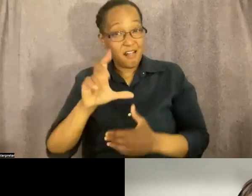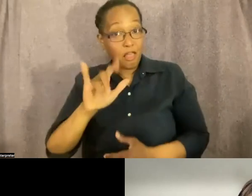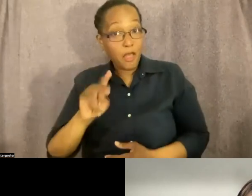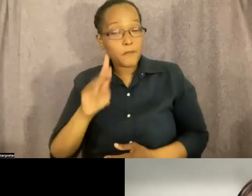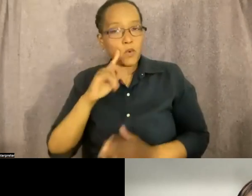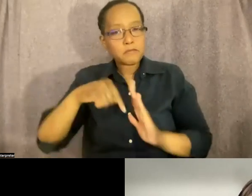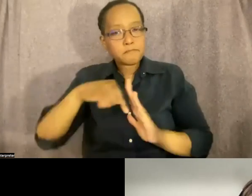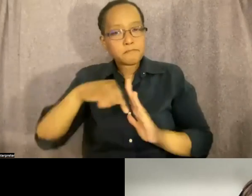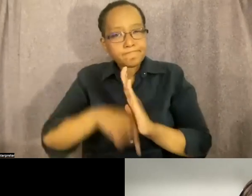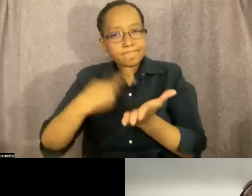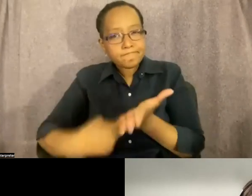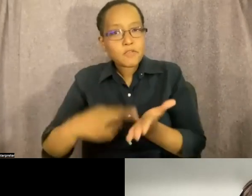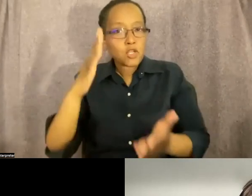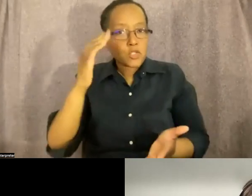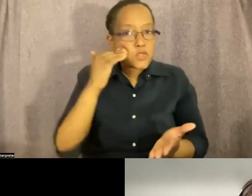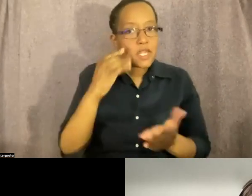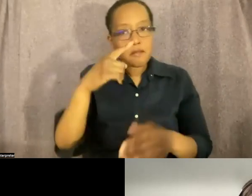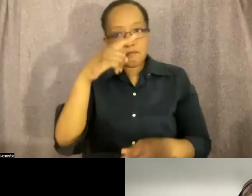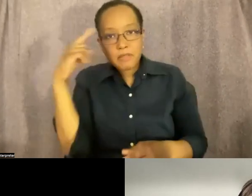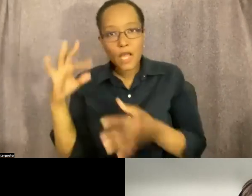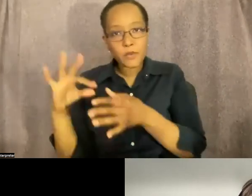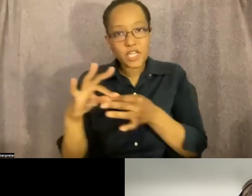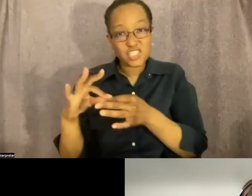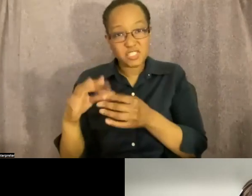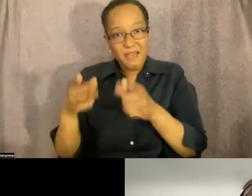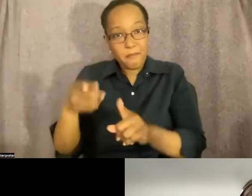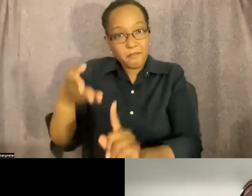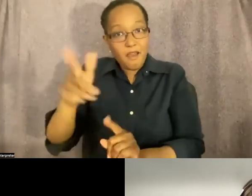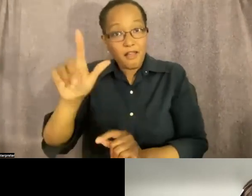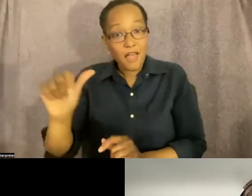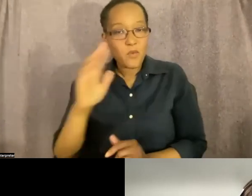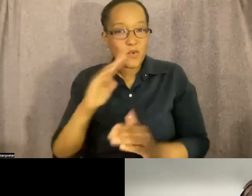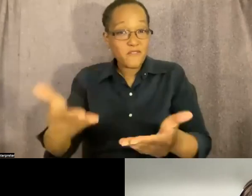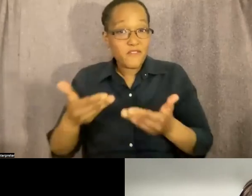relationships in LA. And we'll invite Danny to the conversation right after.